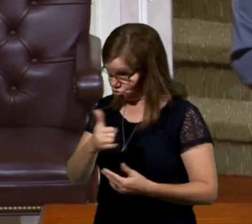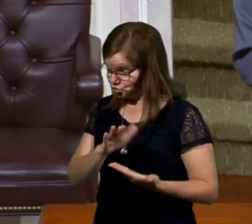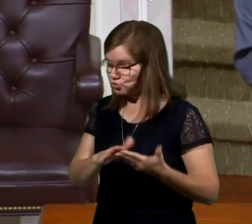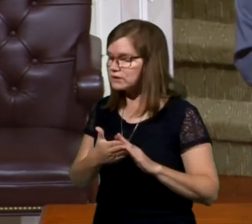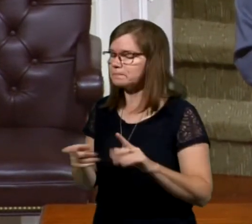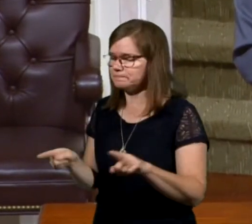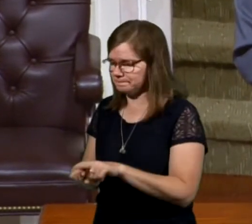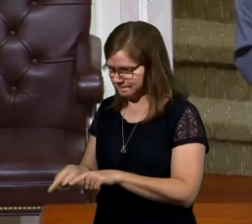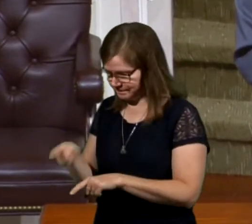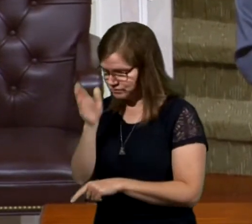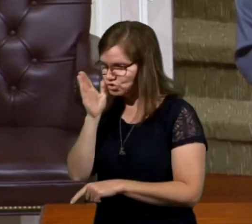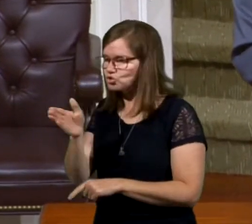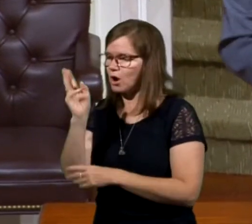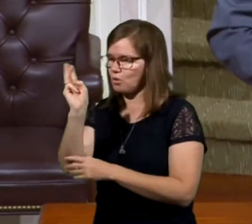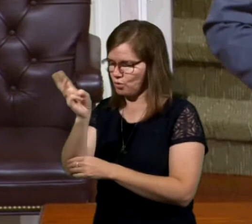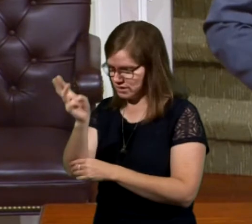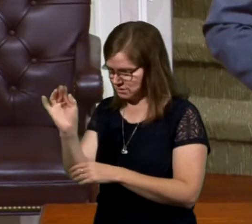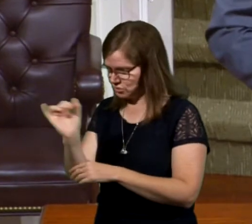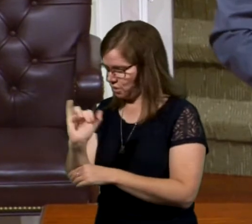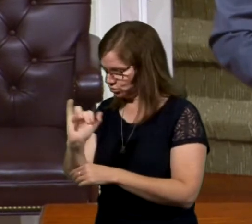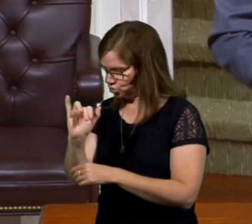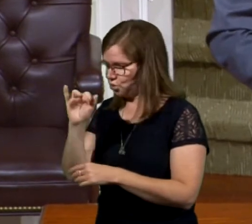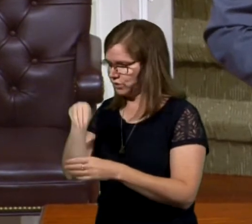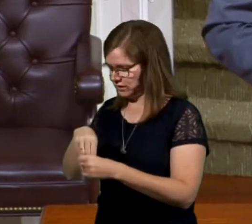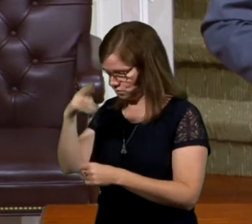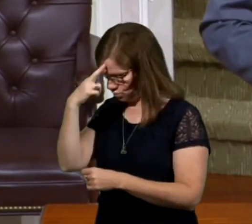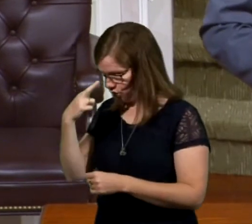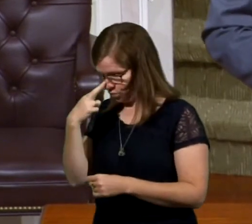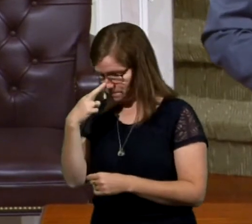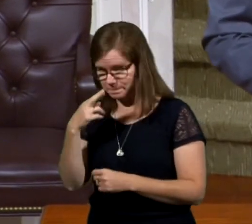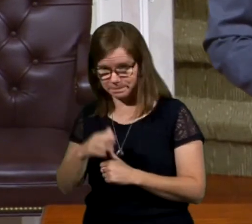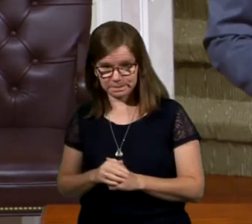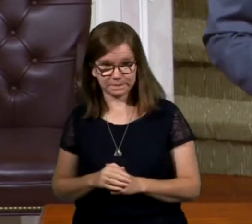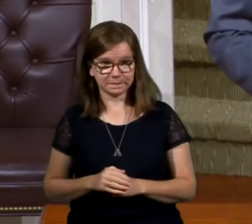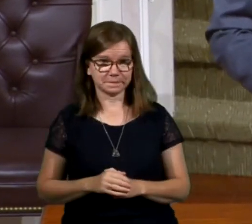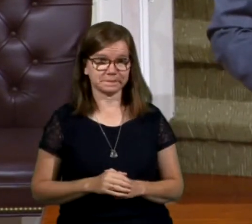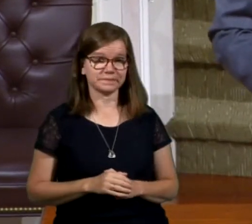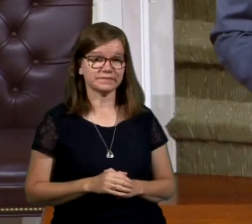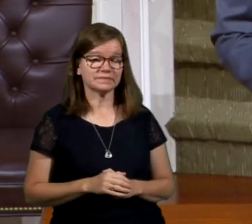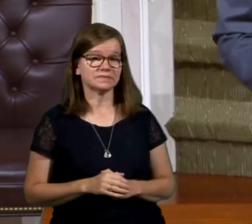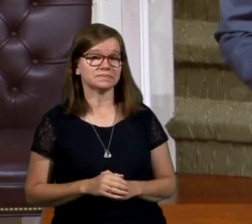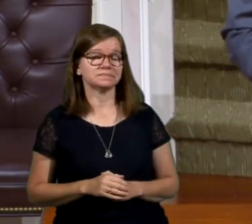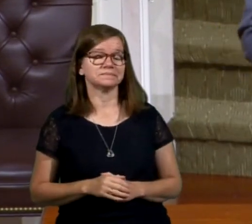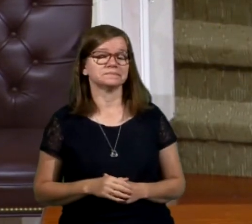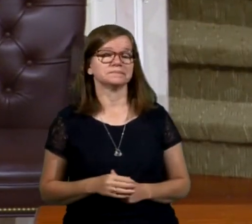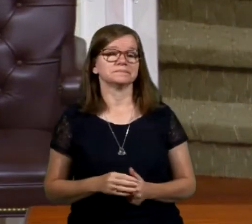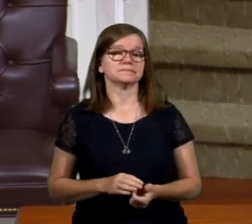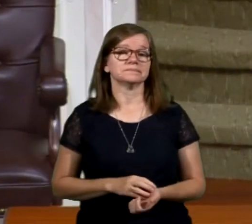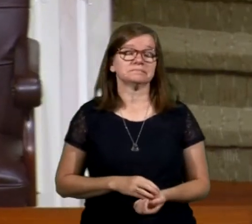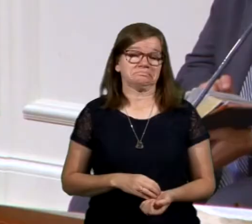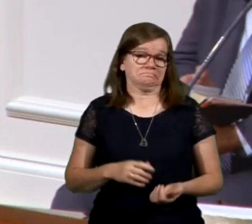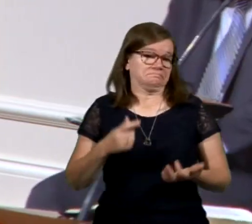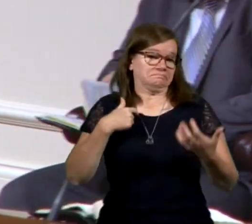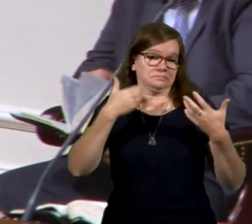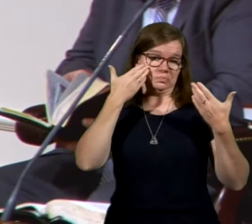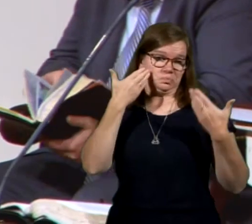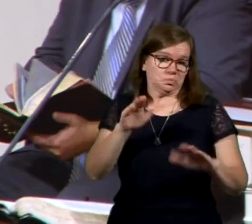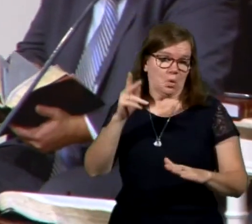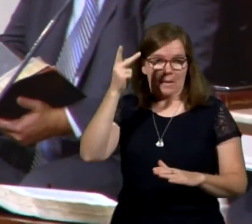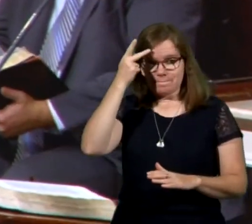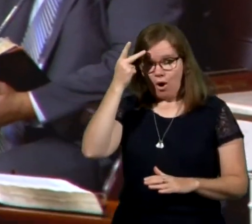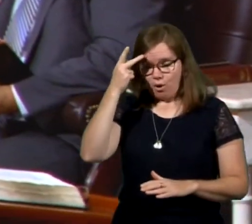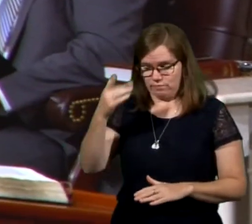So must thou bear witness also. I don't know exactly where Paul was at this time. I would imagine